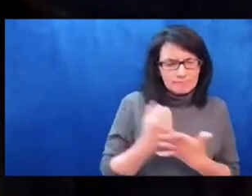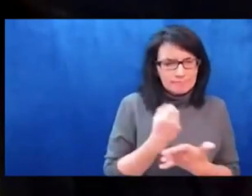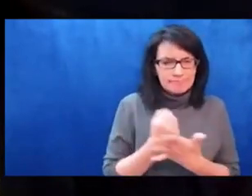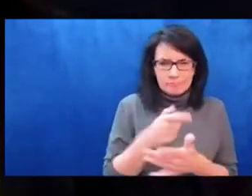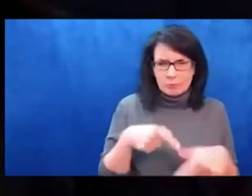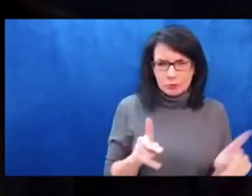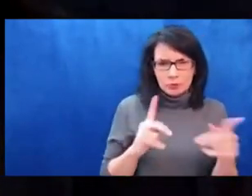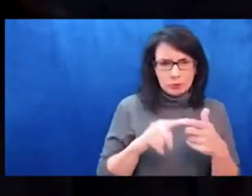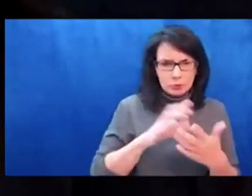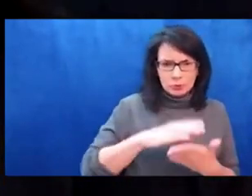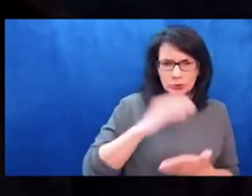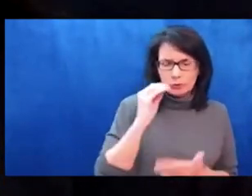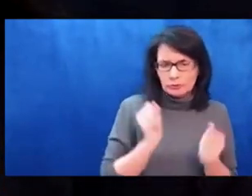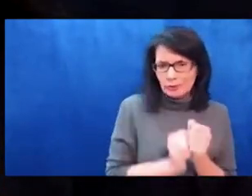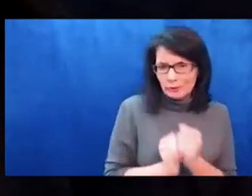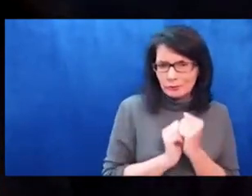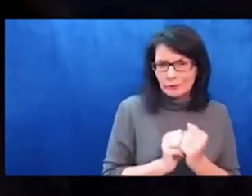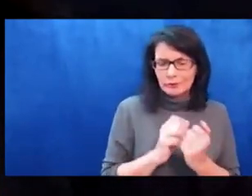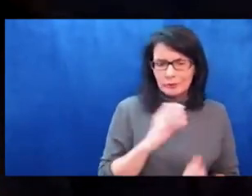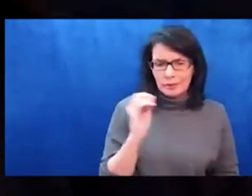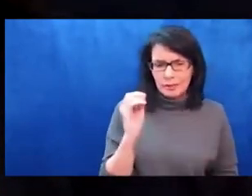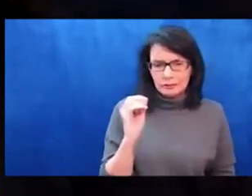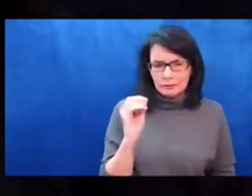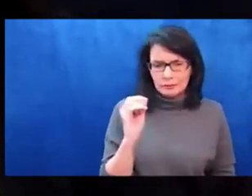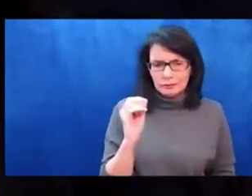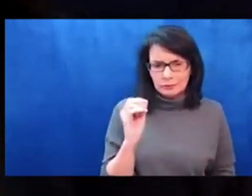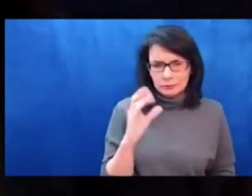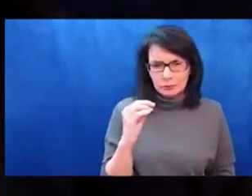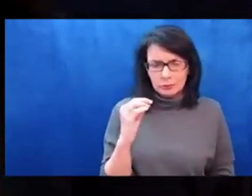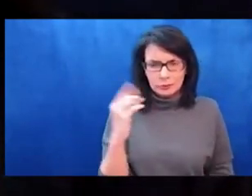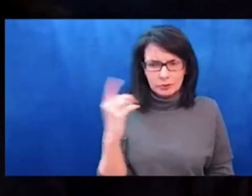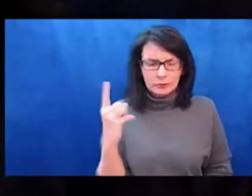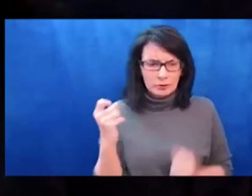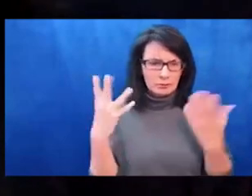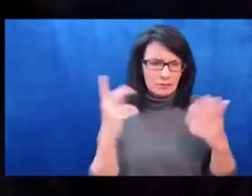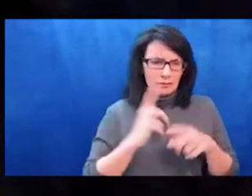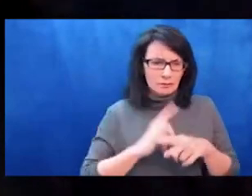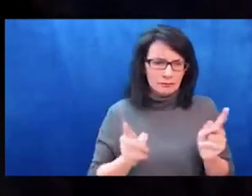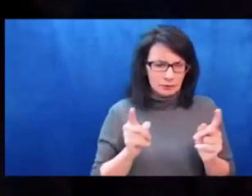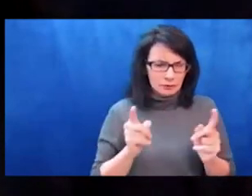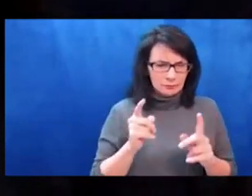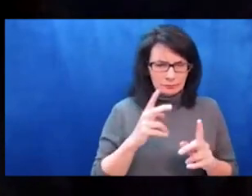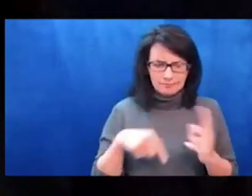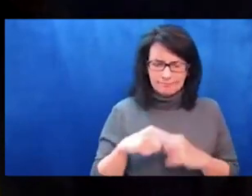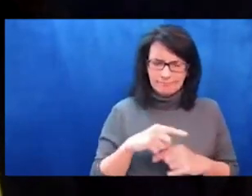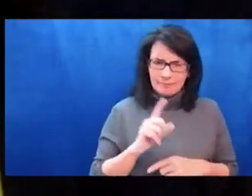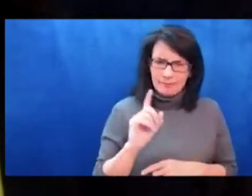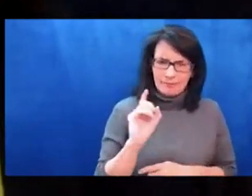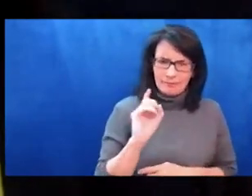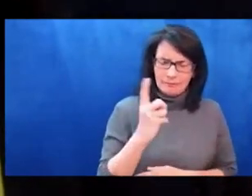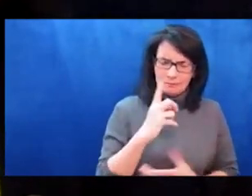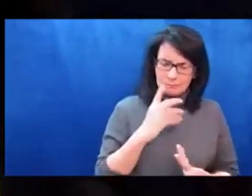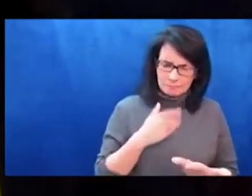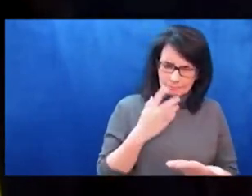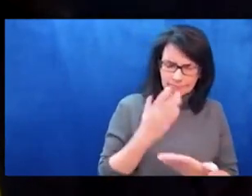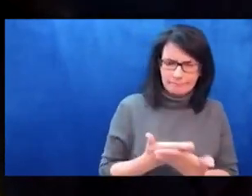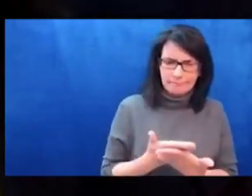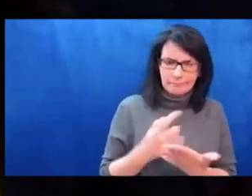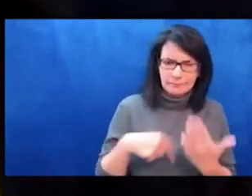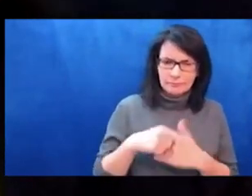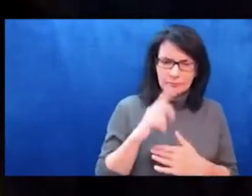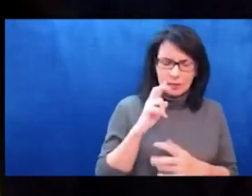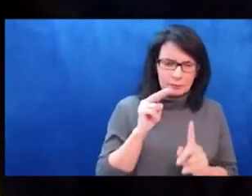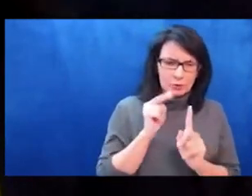of you who joined us today in the chat with all of your wonderful insights and questions and resources. To really think through